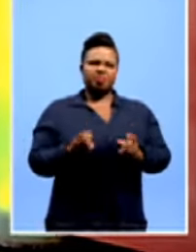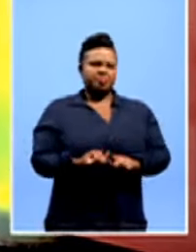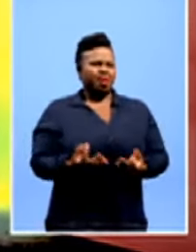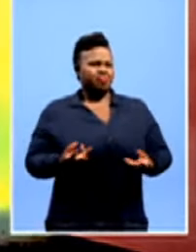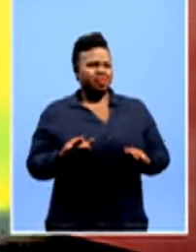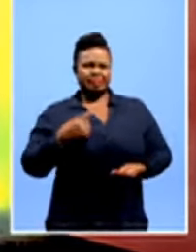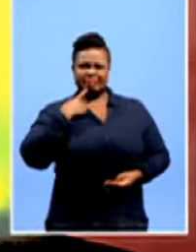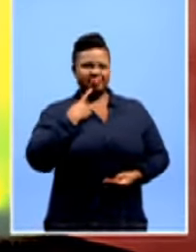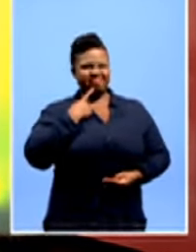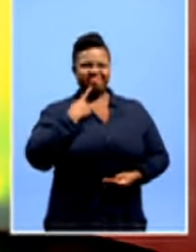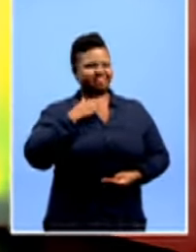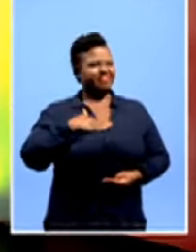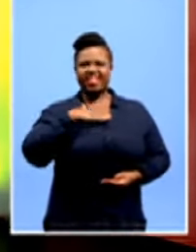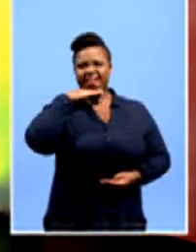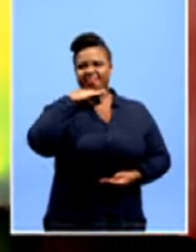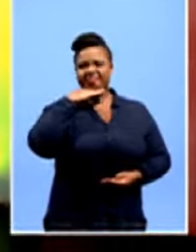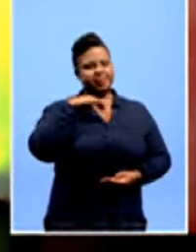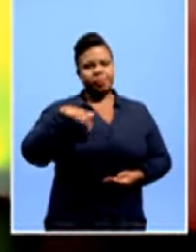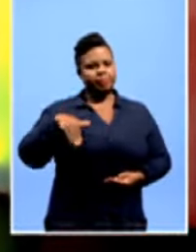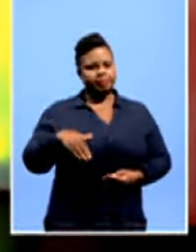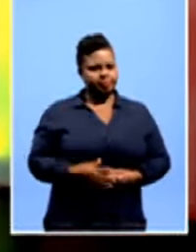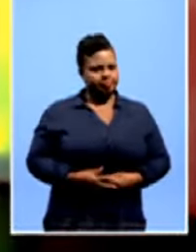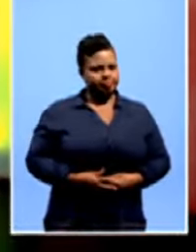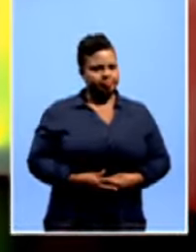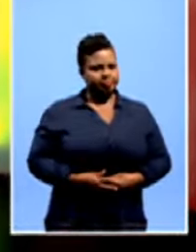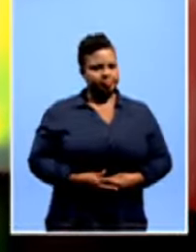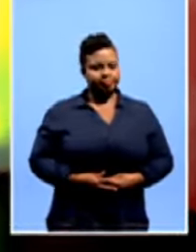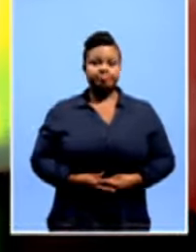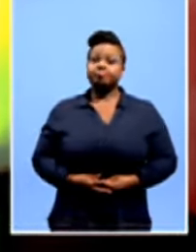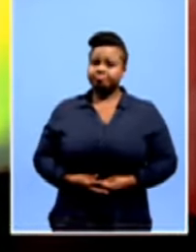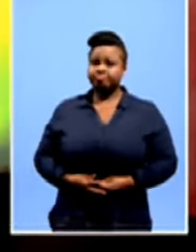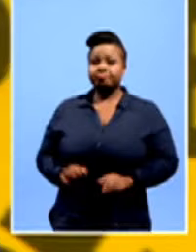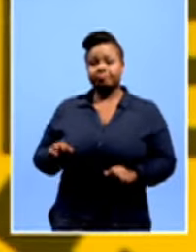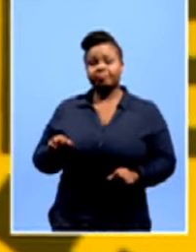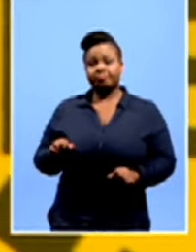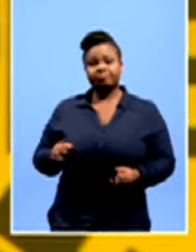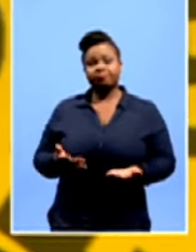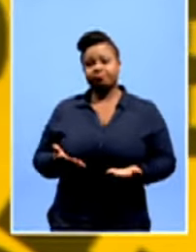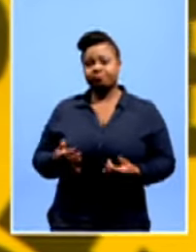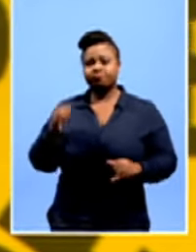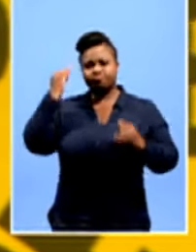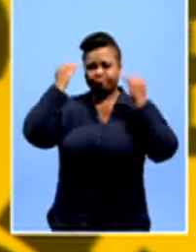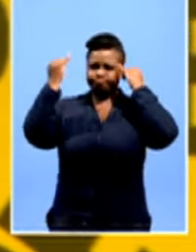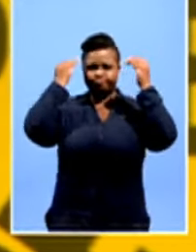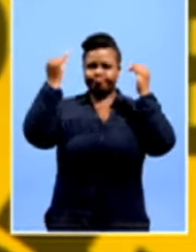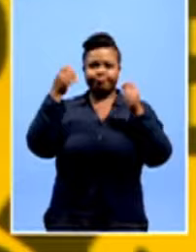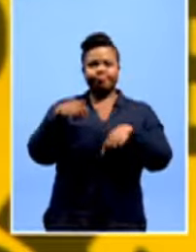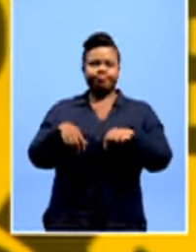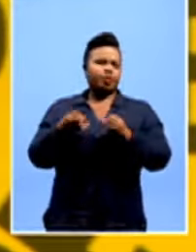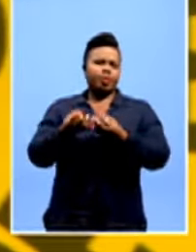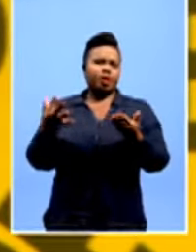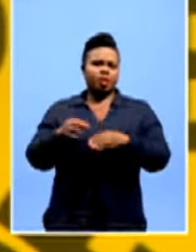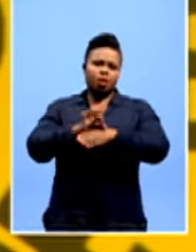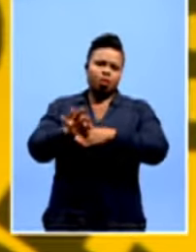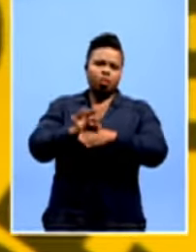argue it simply hasn't been enough, it hasn't gone far enough. Listen, initiatives have been put in place simply because of our past.